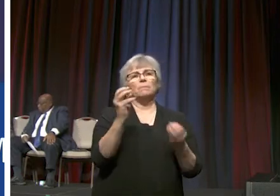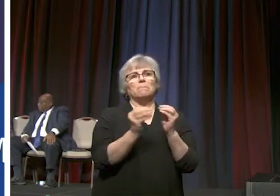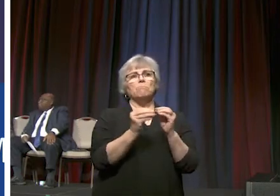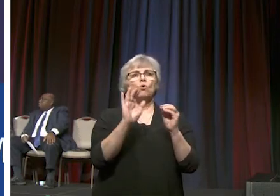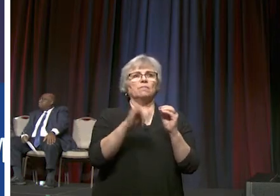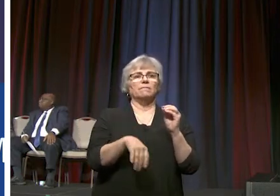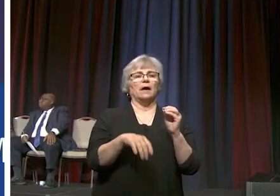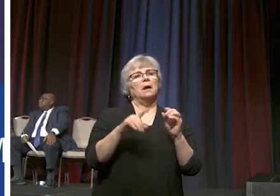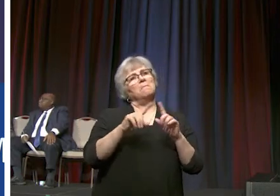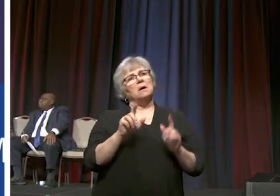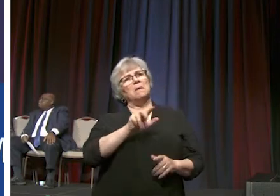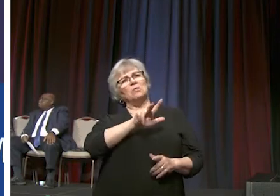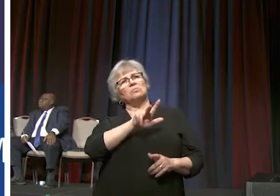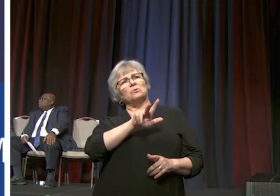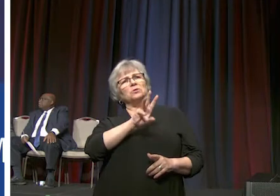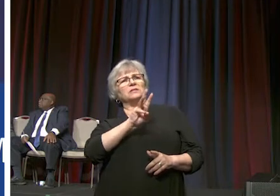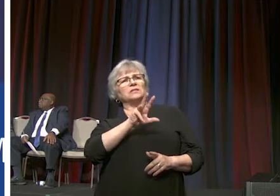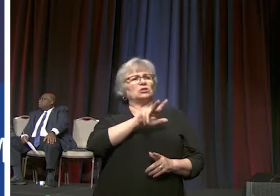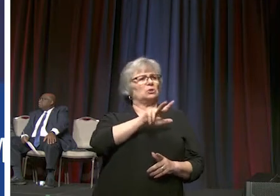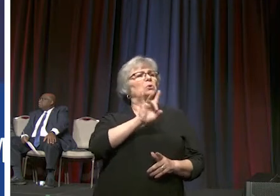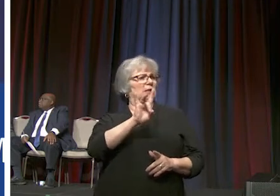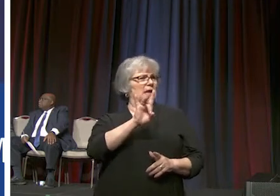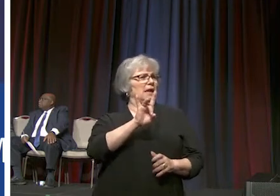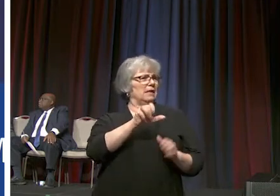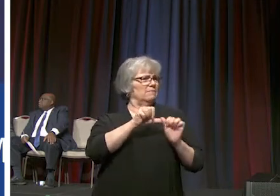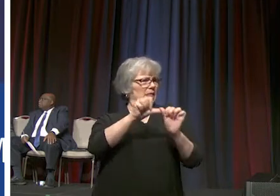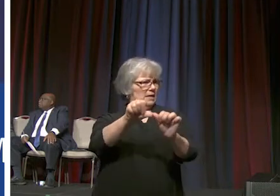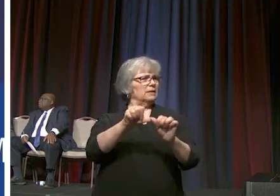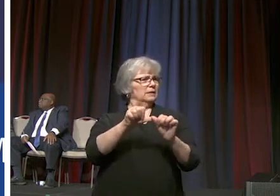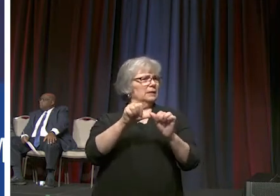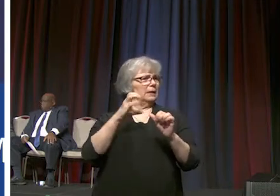but there are about 36 38 members of the standing committee